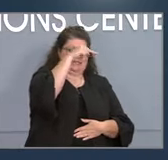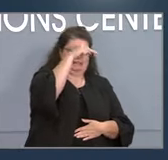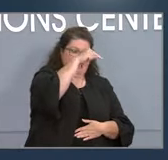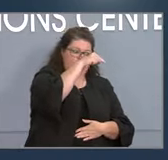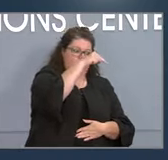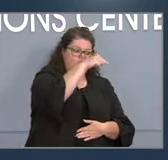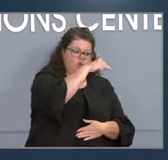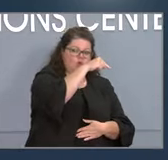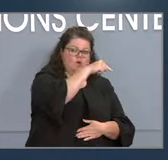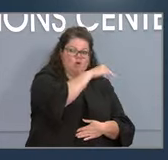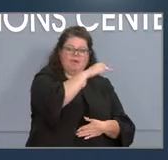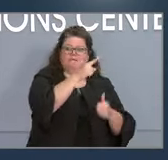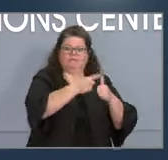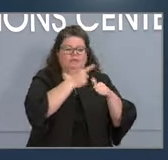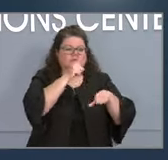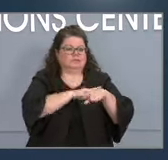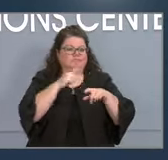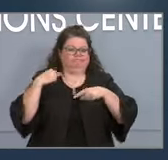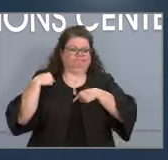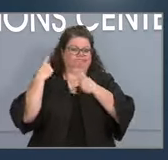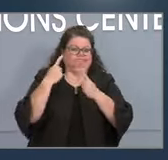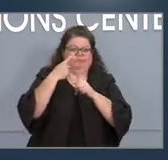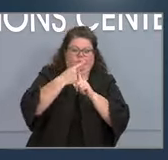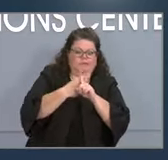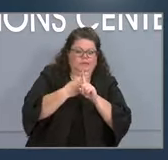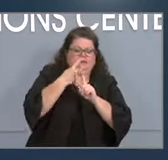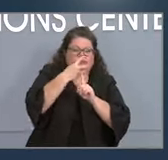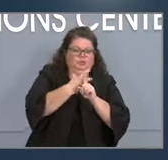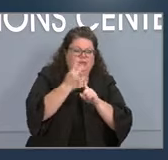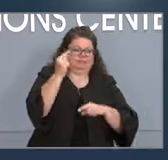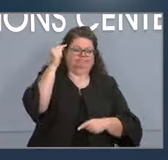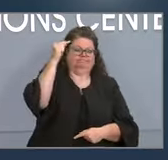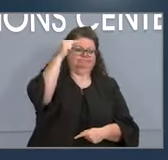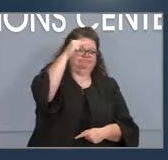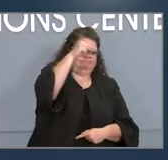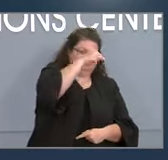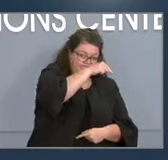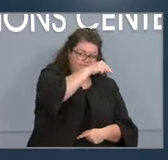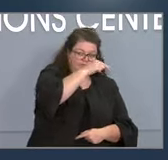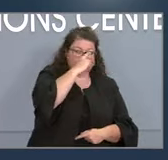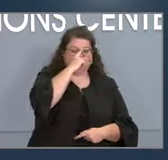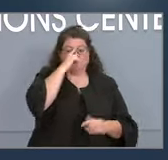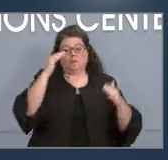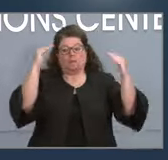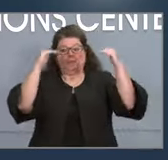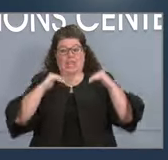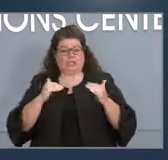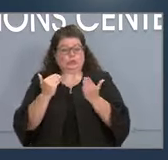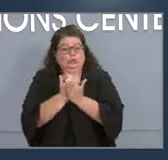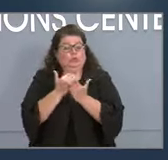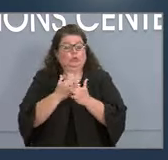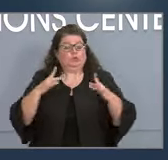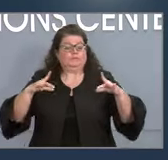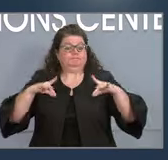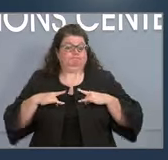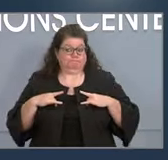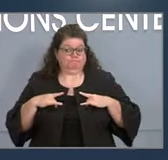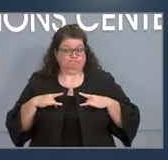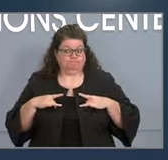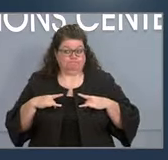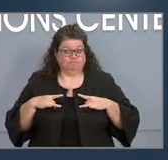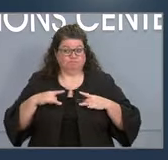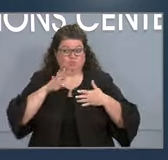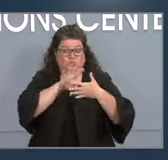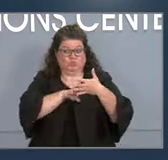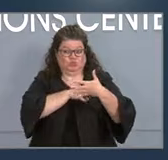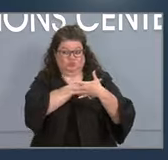down for the first time in a few months. Next, we look at new COVID cases. This first graph shows